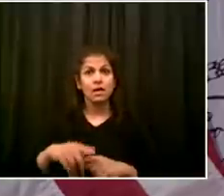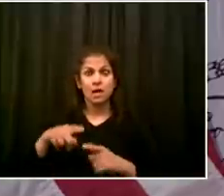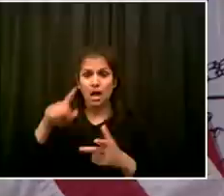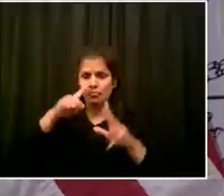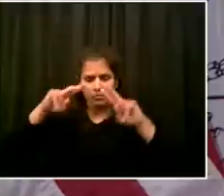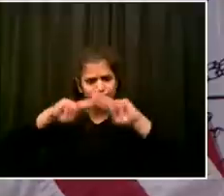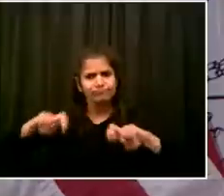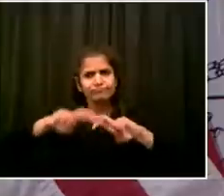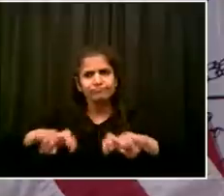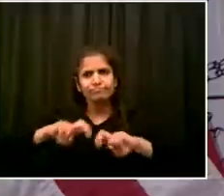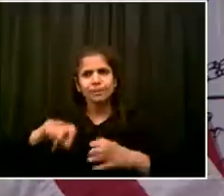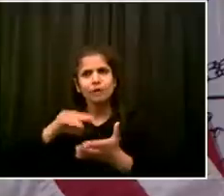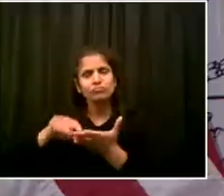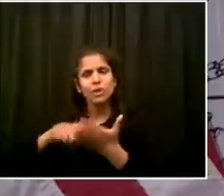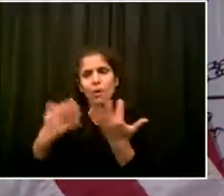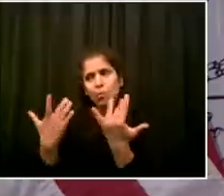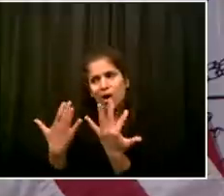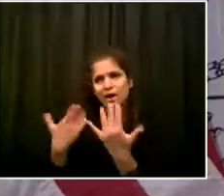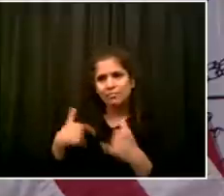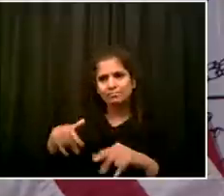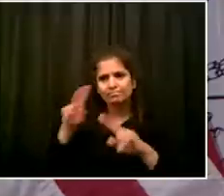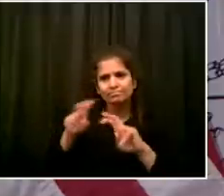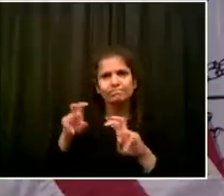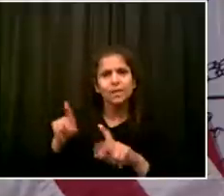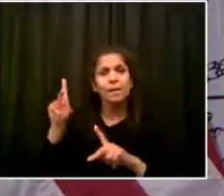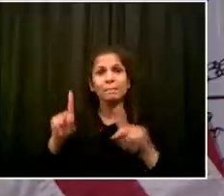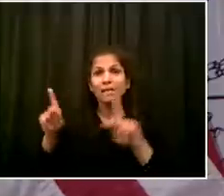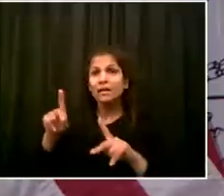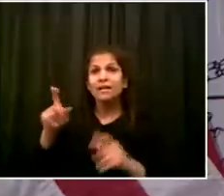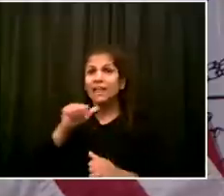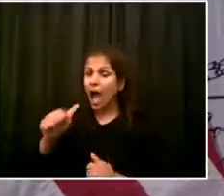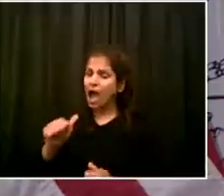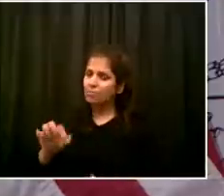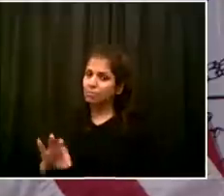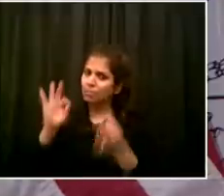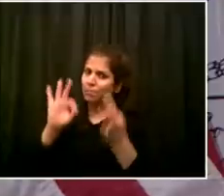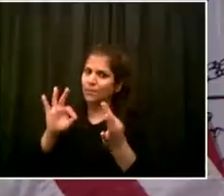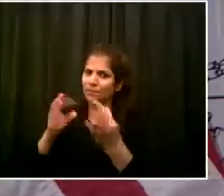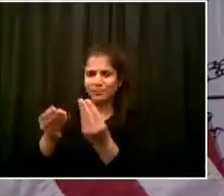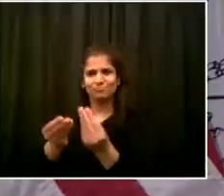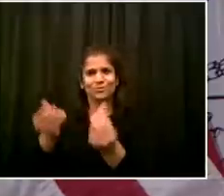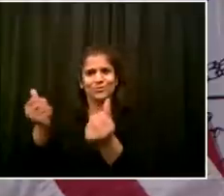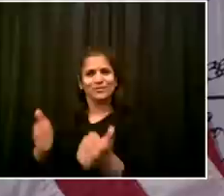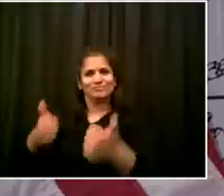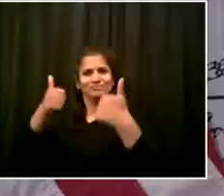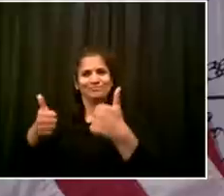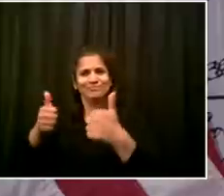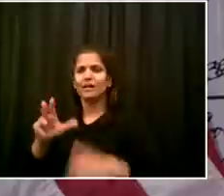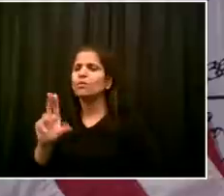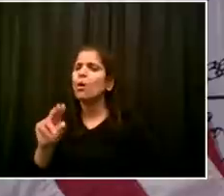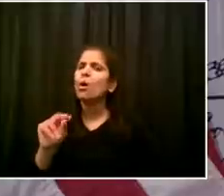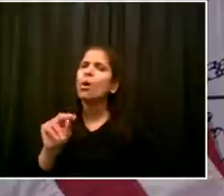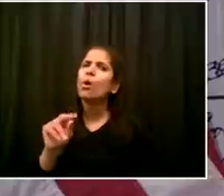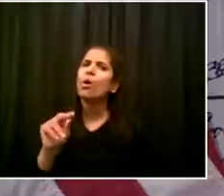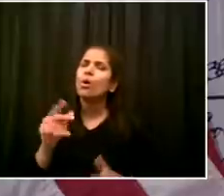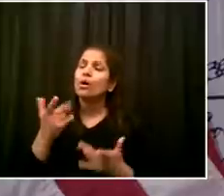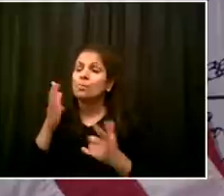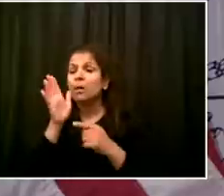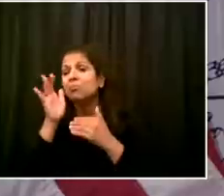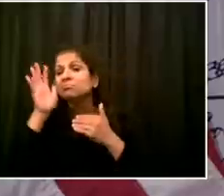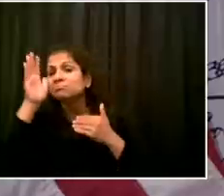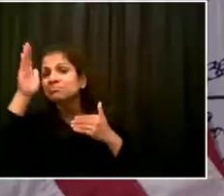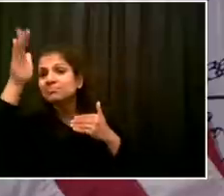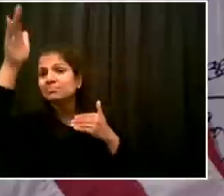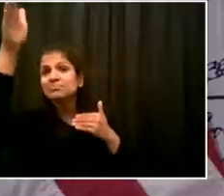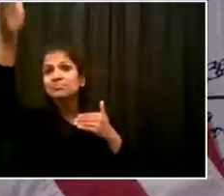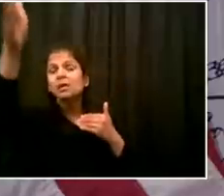new research validates the meaning of these tests or validates that, in fact, you cannot contract a disease again